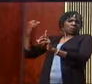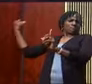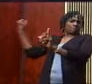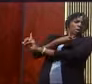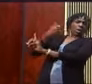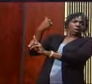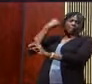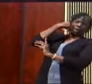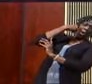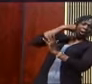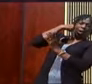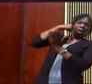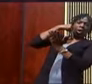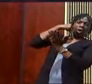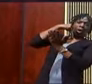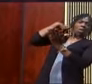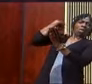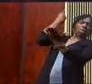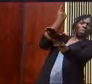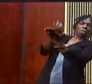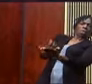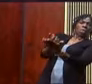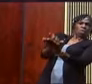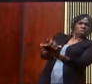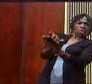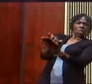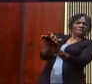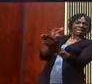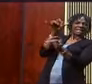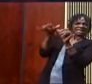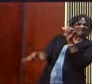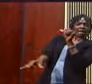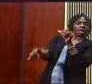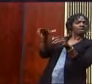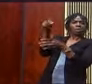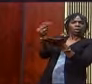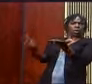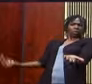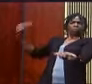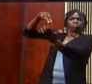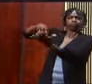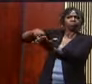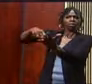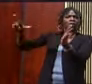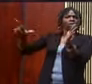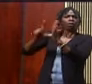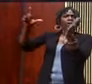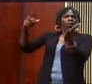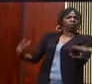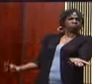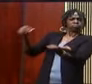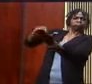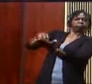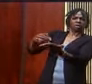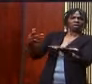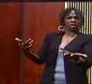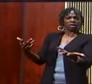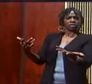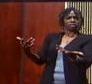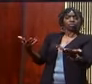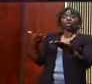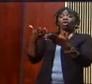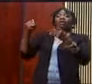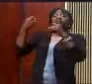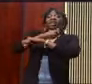down long. As a matter of fact, he bounced back up. After the fight, he was asked, why did you get back up